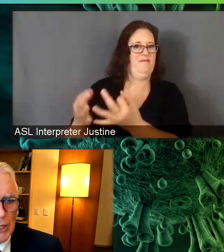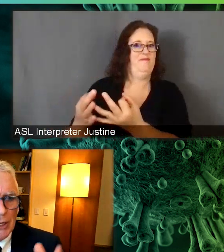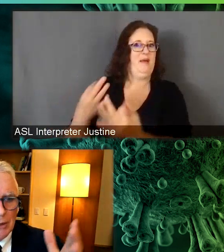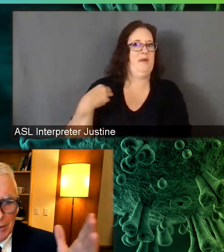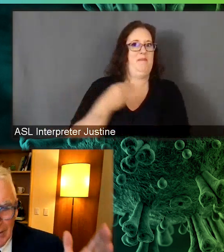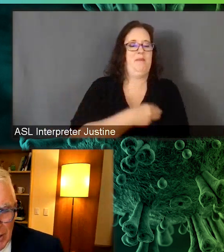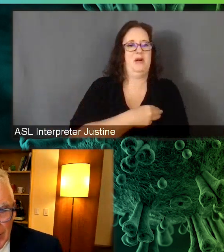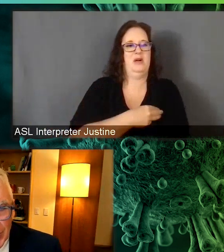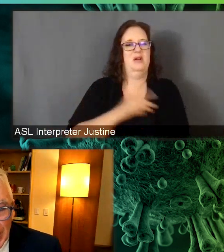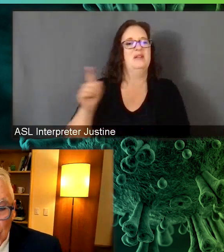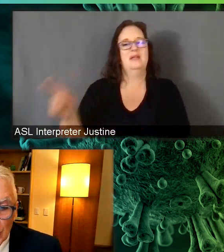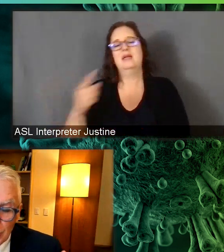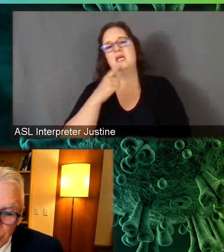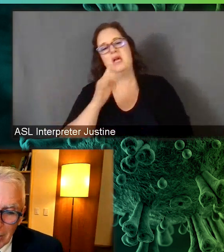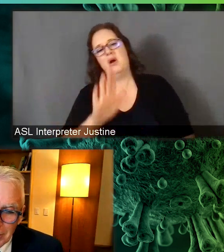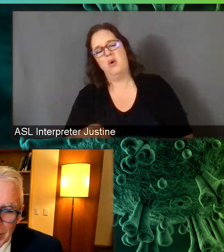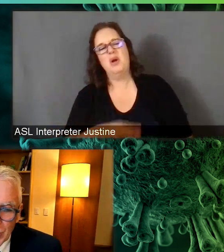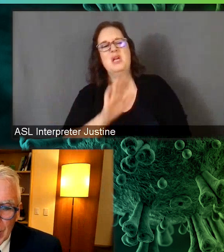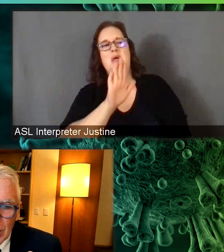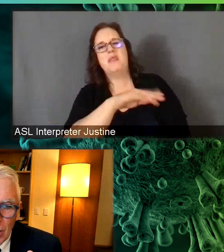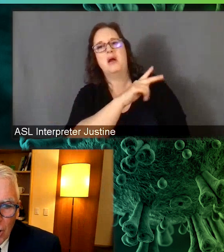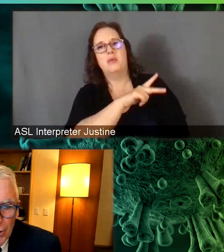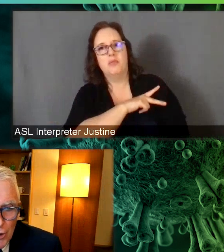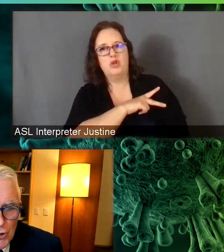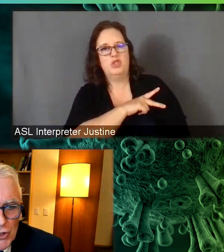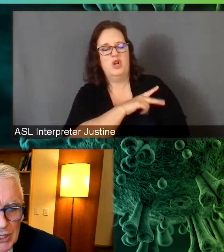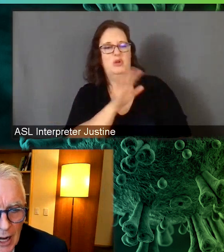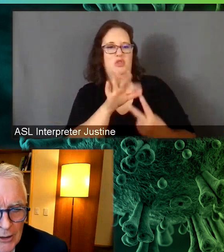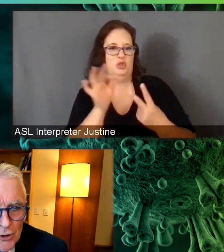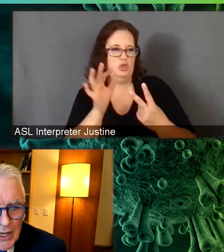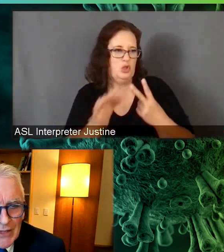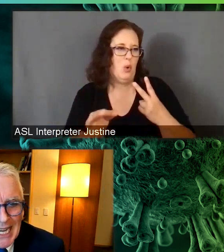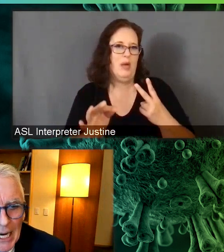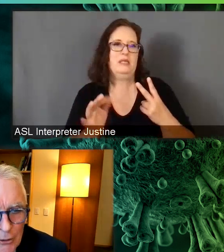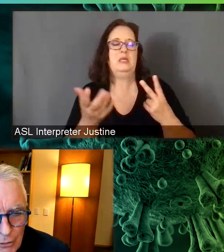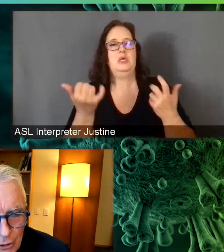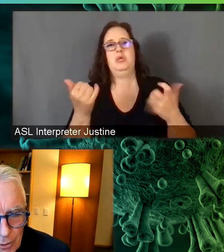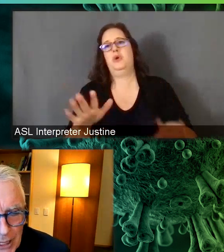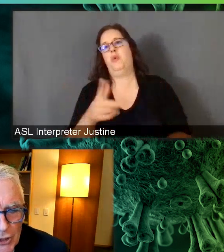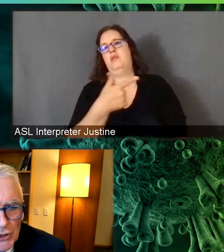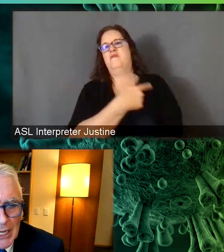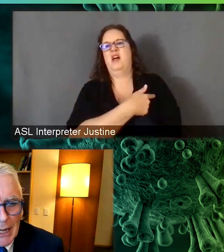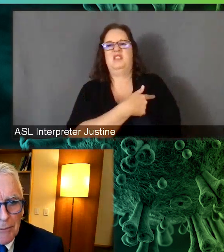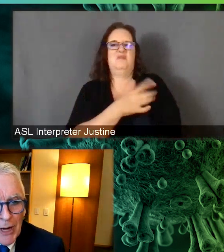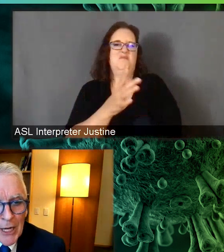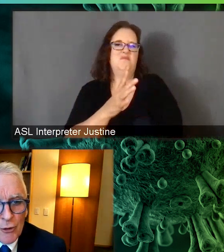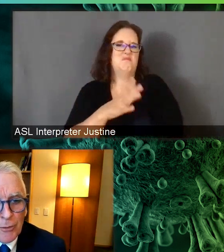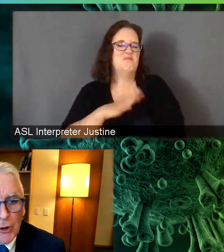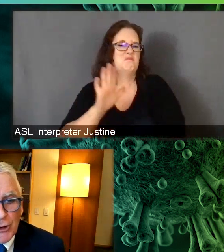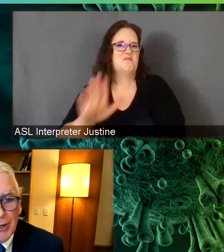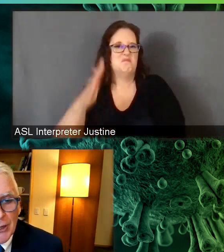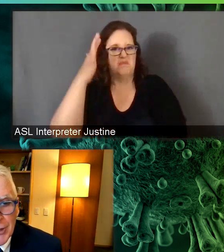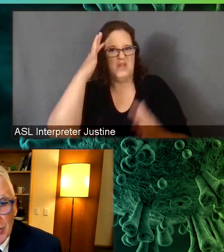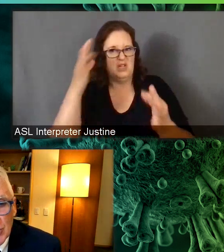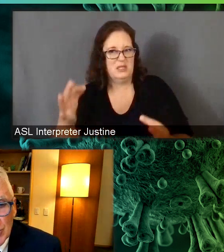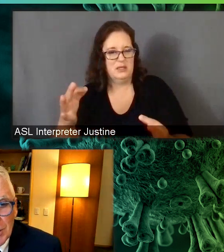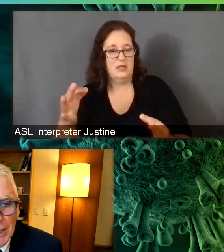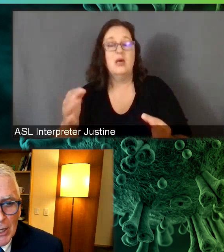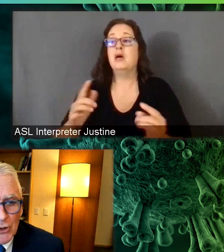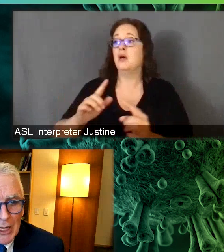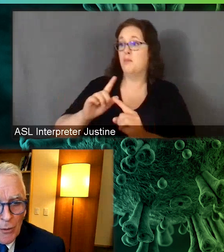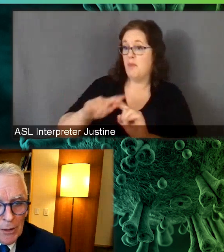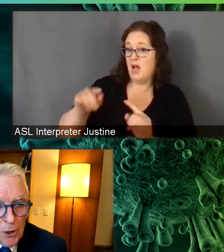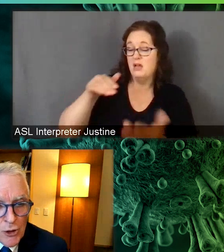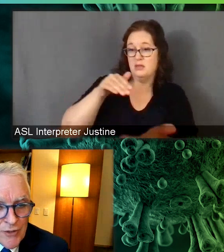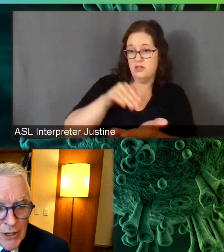choice. They have to live with that choice. The problem is, our nurses and doctors have to care for those patients, and they put extra burden on the healthcare system.